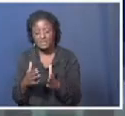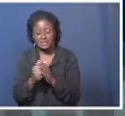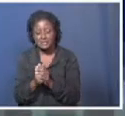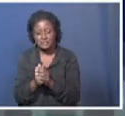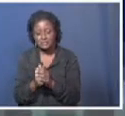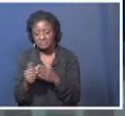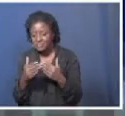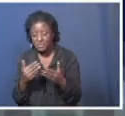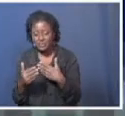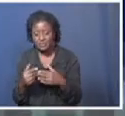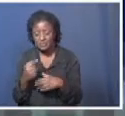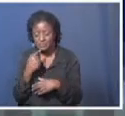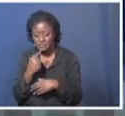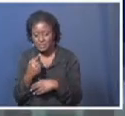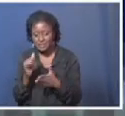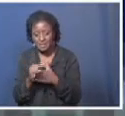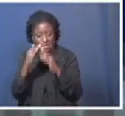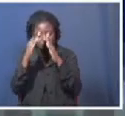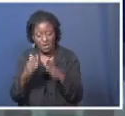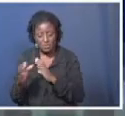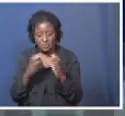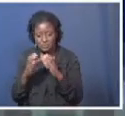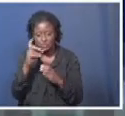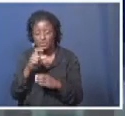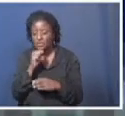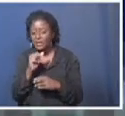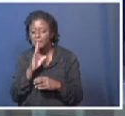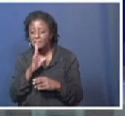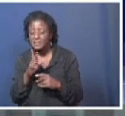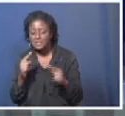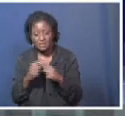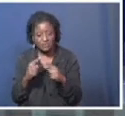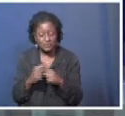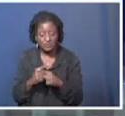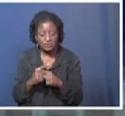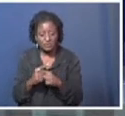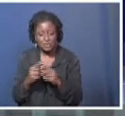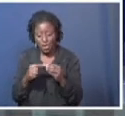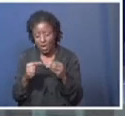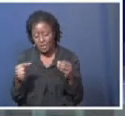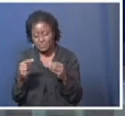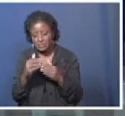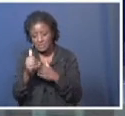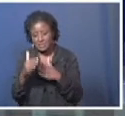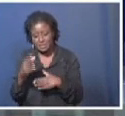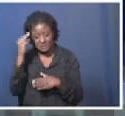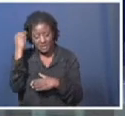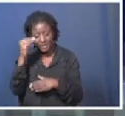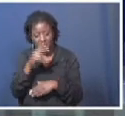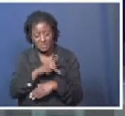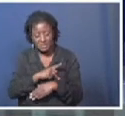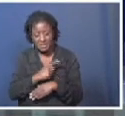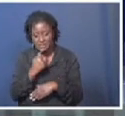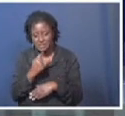Although acknowledging that House communications should not be controversial, opposition leader Michael Pintard contends that what the prime minister shared in the House